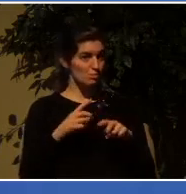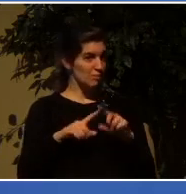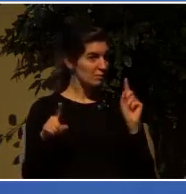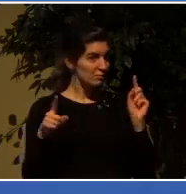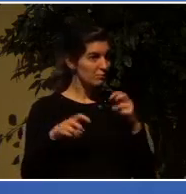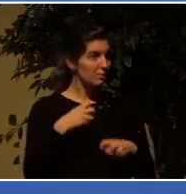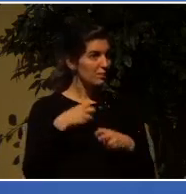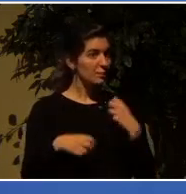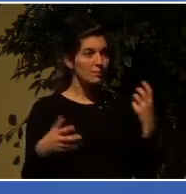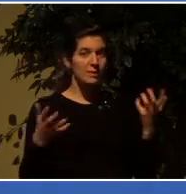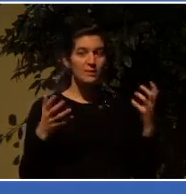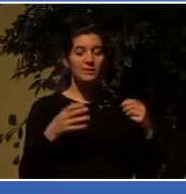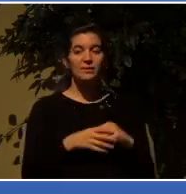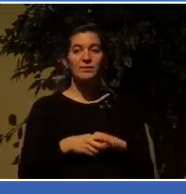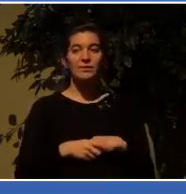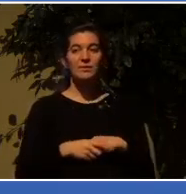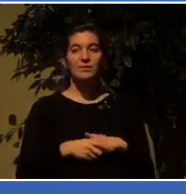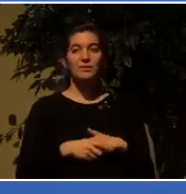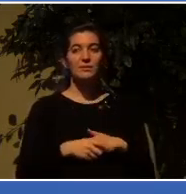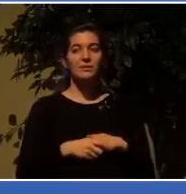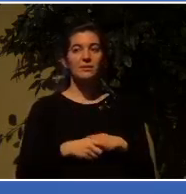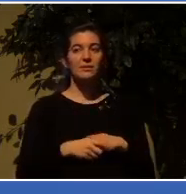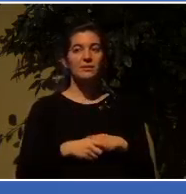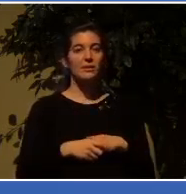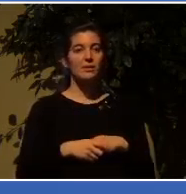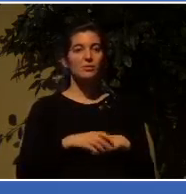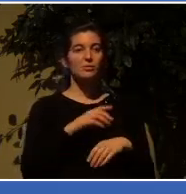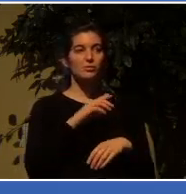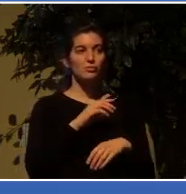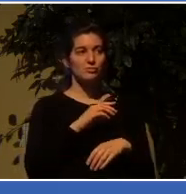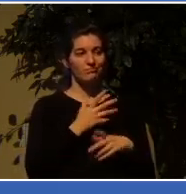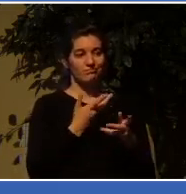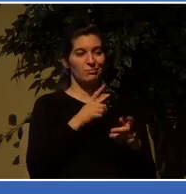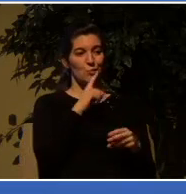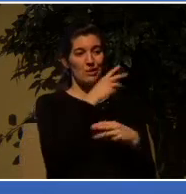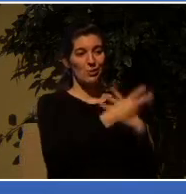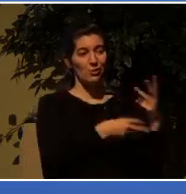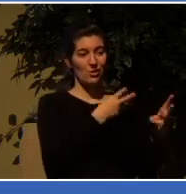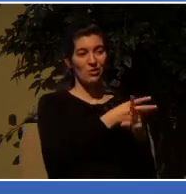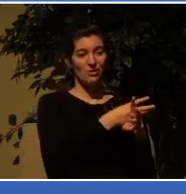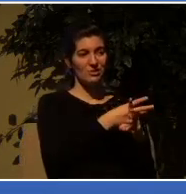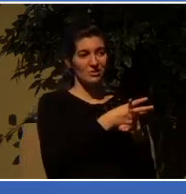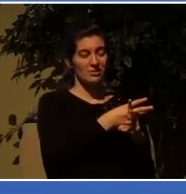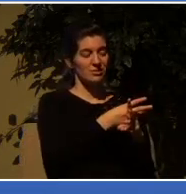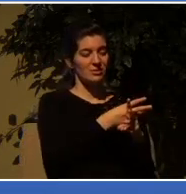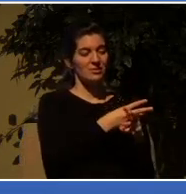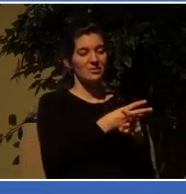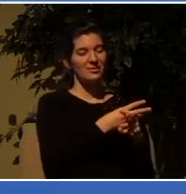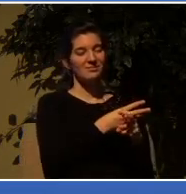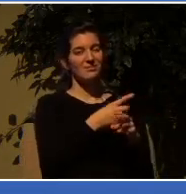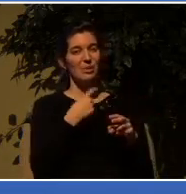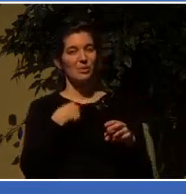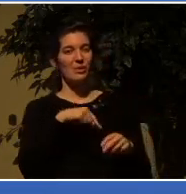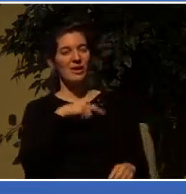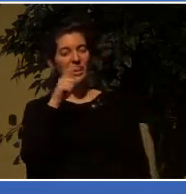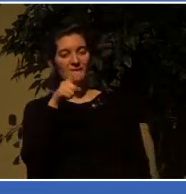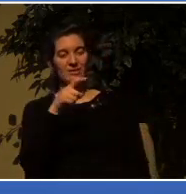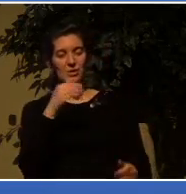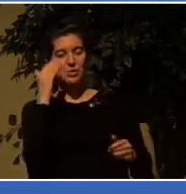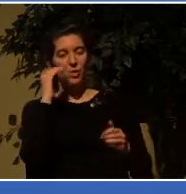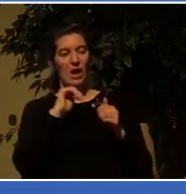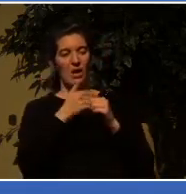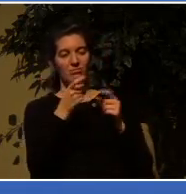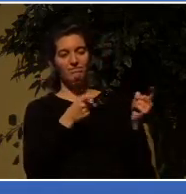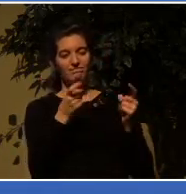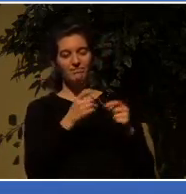And reality means we have to address that. Not everybody gets delivered.